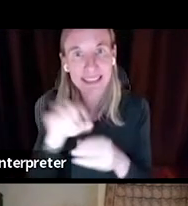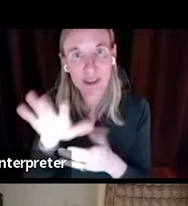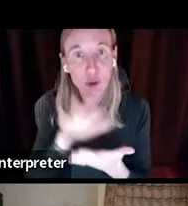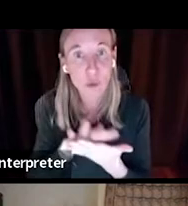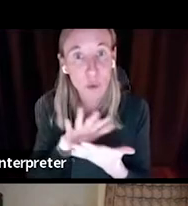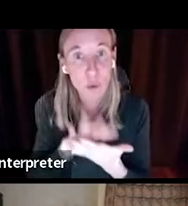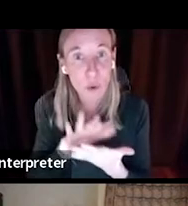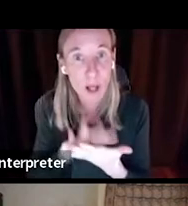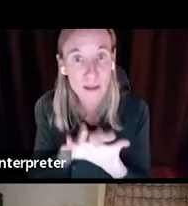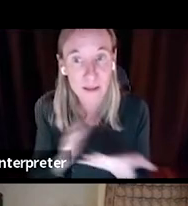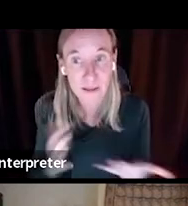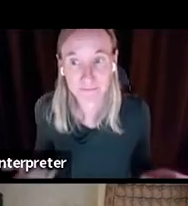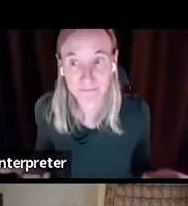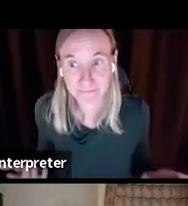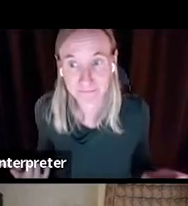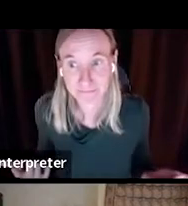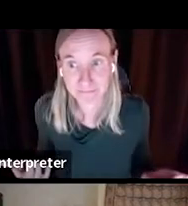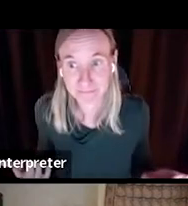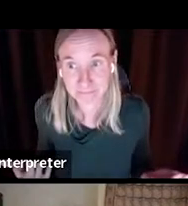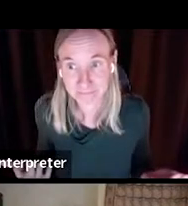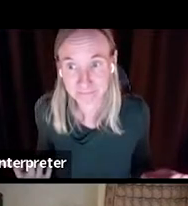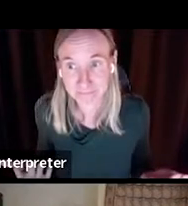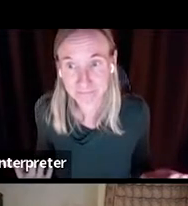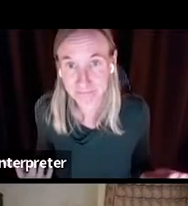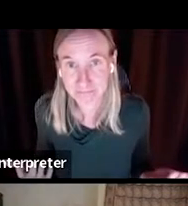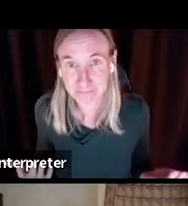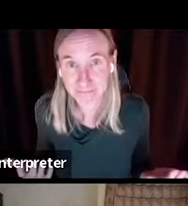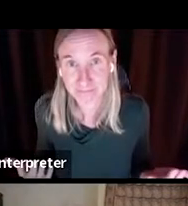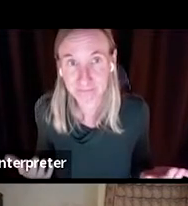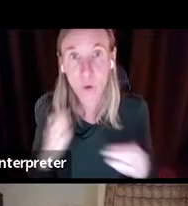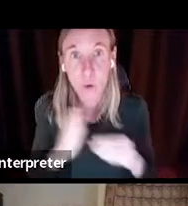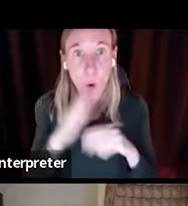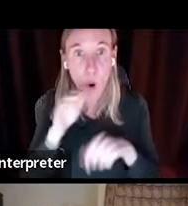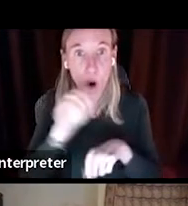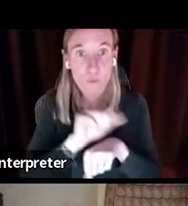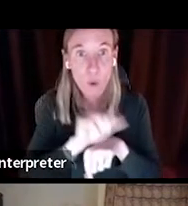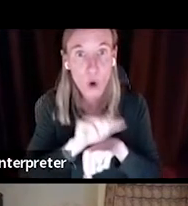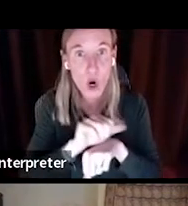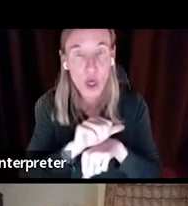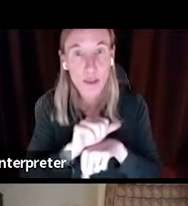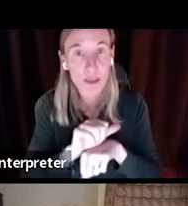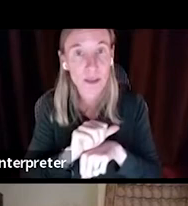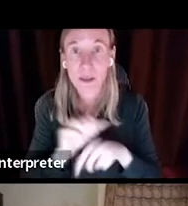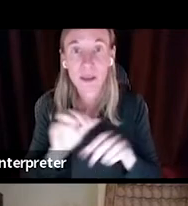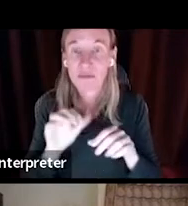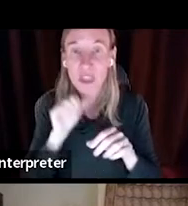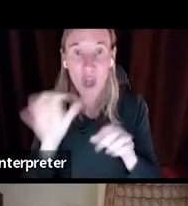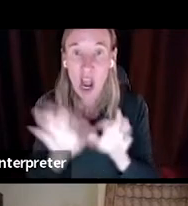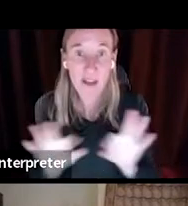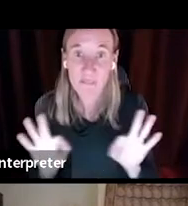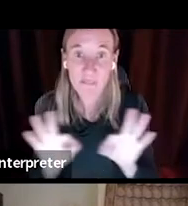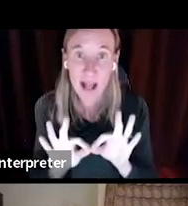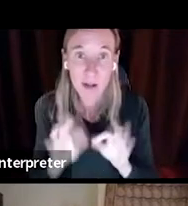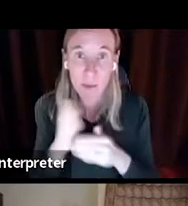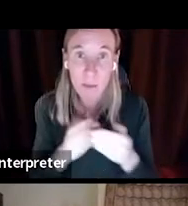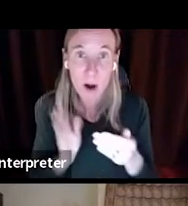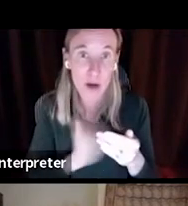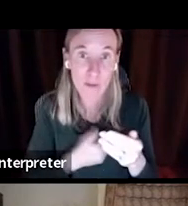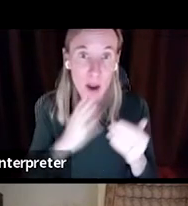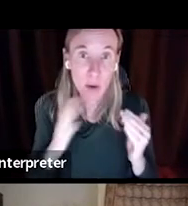They are an overworked and undervalued part of communities